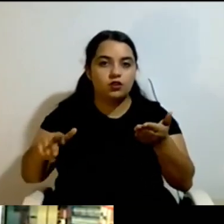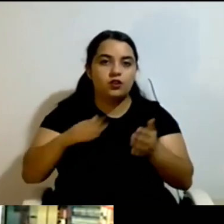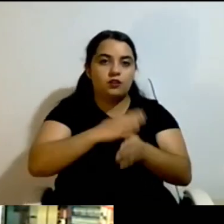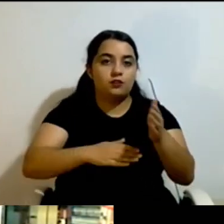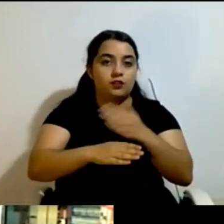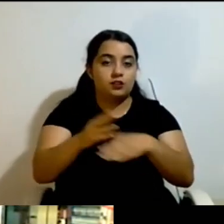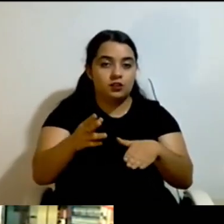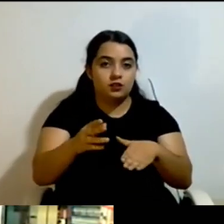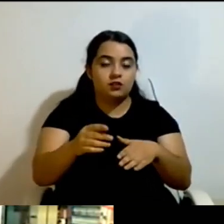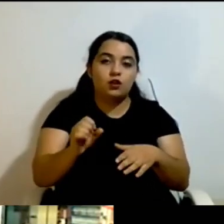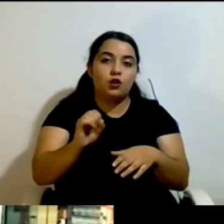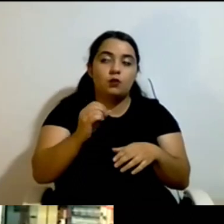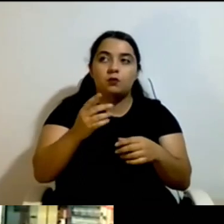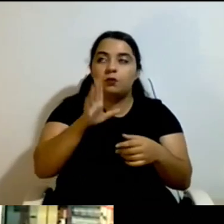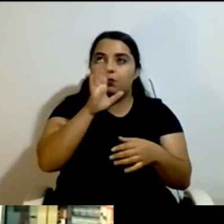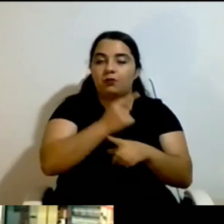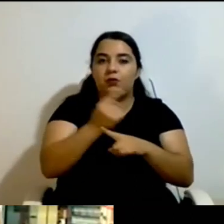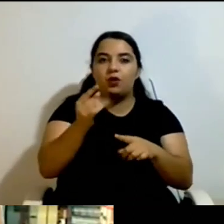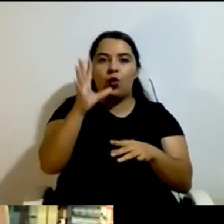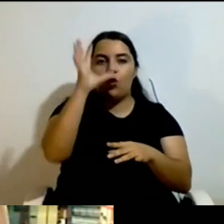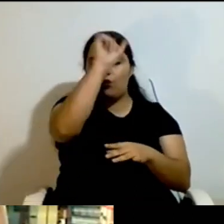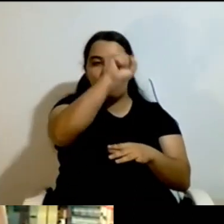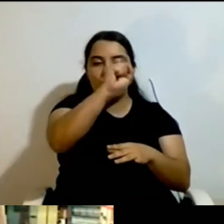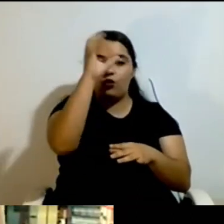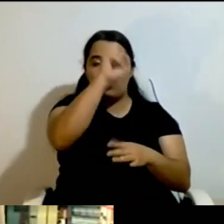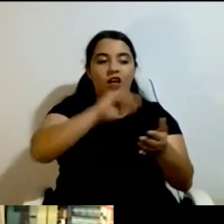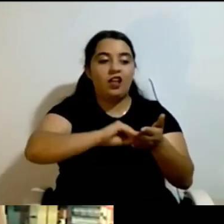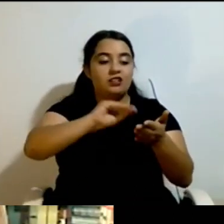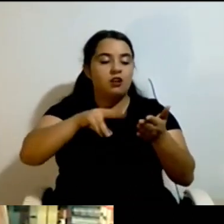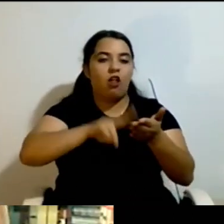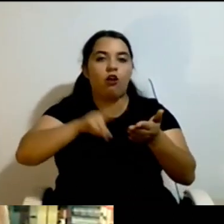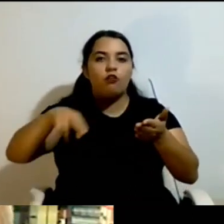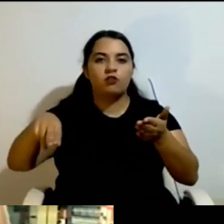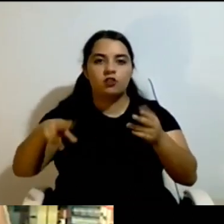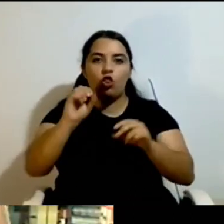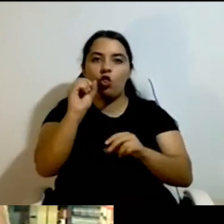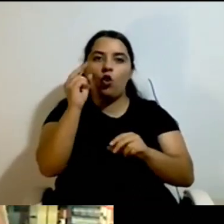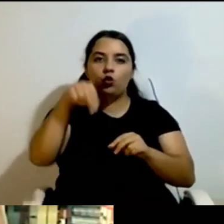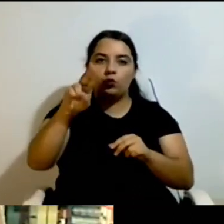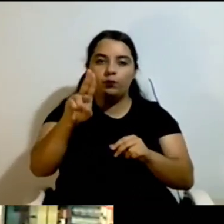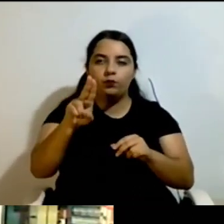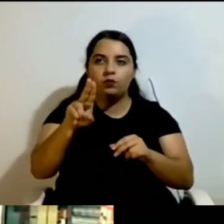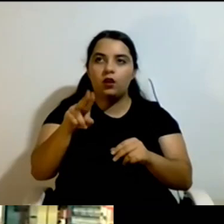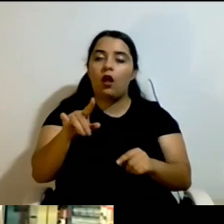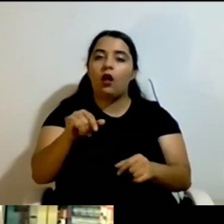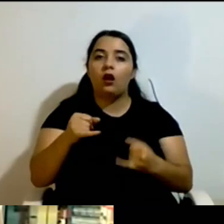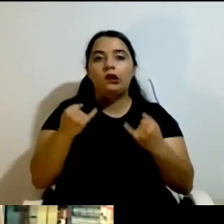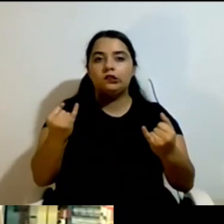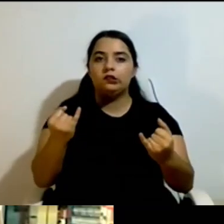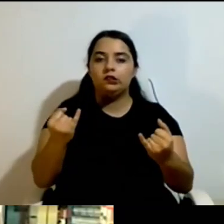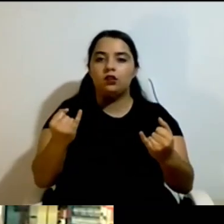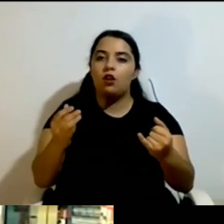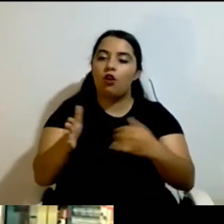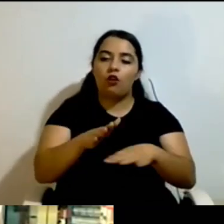do anything to realize it in Switzerland. And one way to do that is to tell all the disability organizations that got